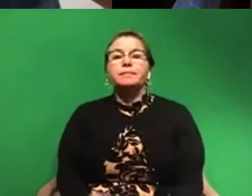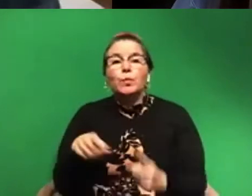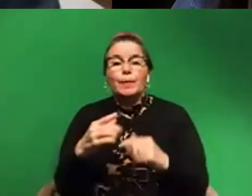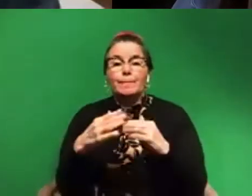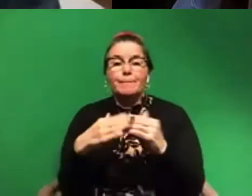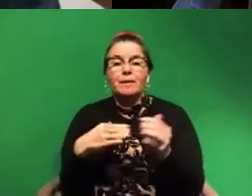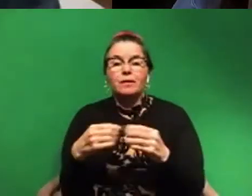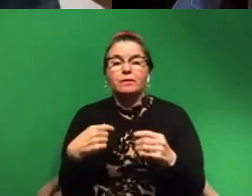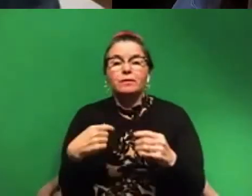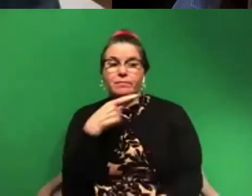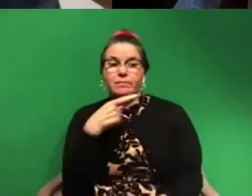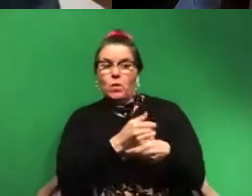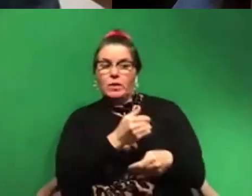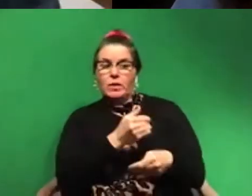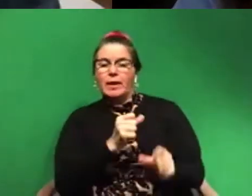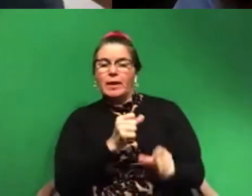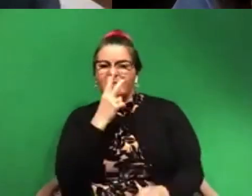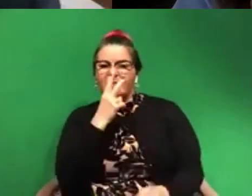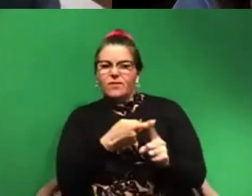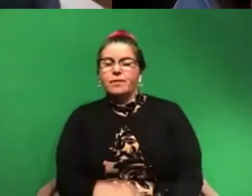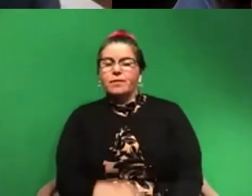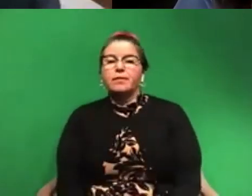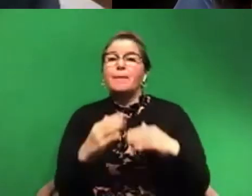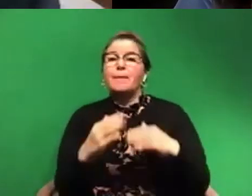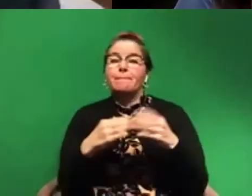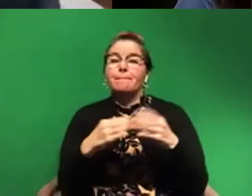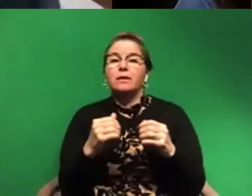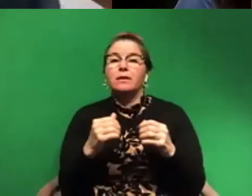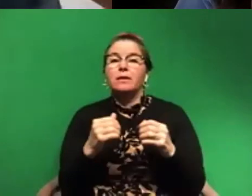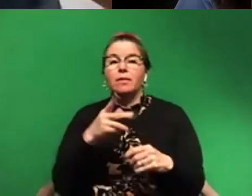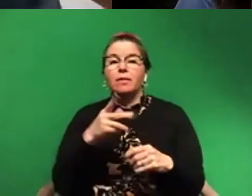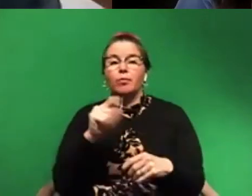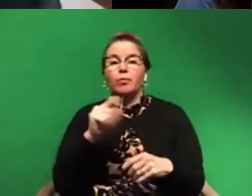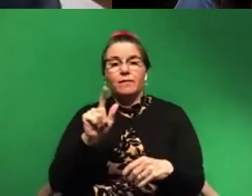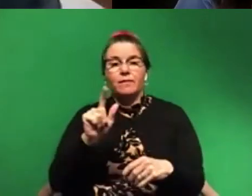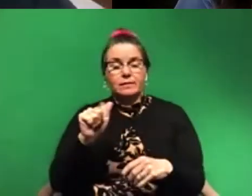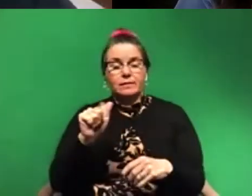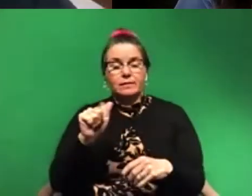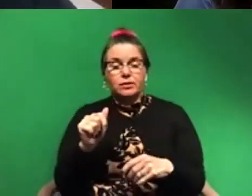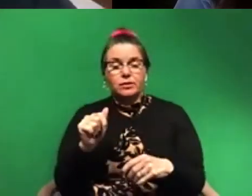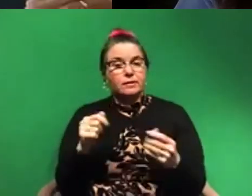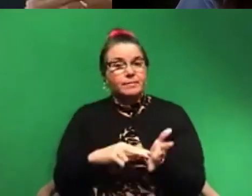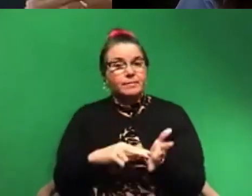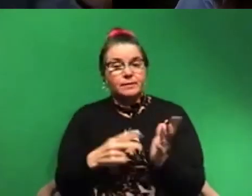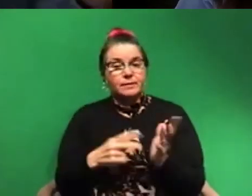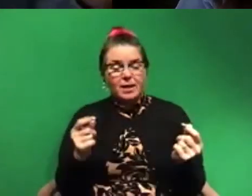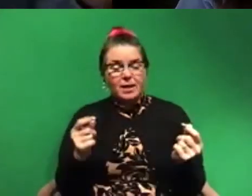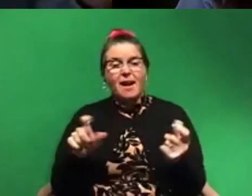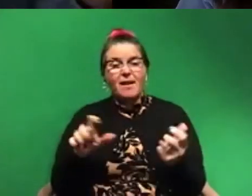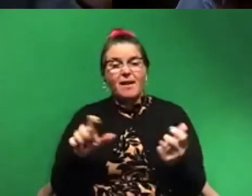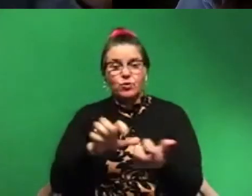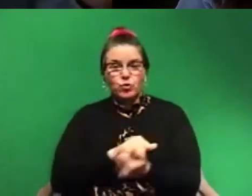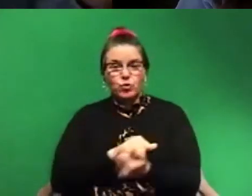here. Uh, when you build the port of Los Angeles, you have to destroy what was there before to build a port.